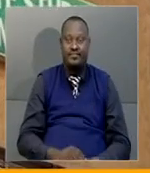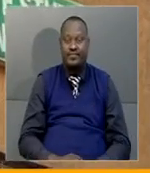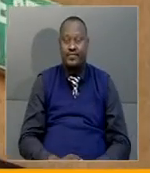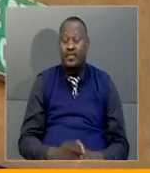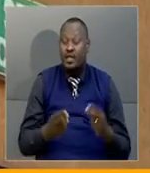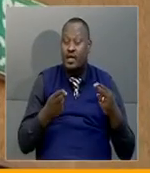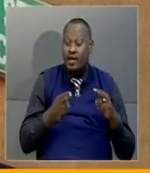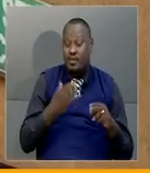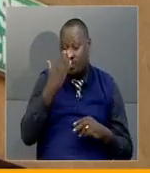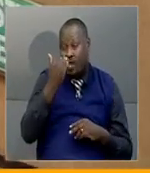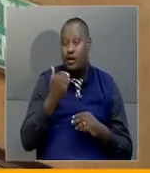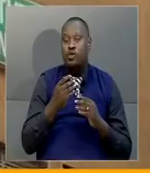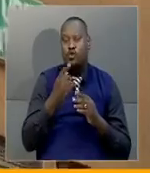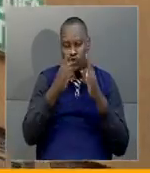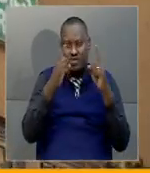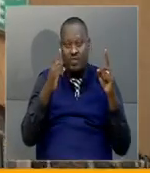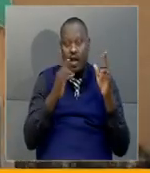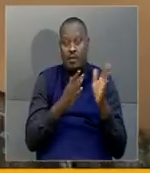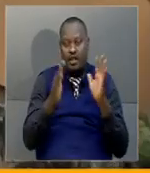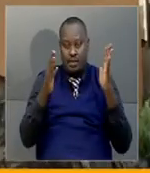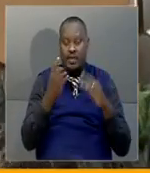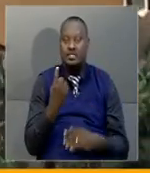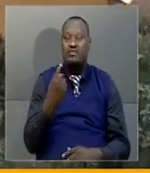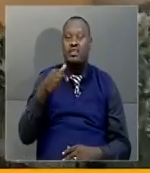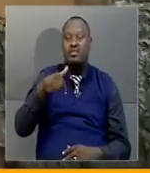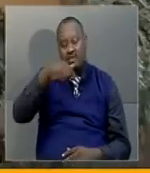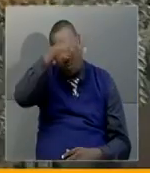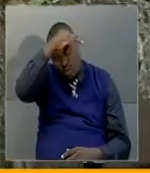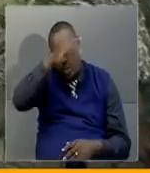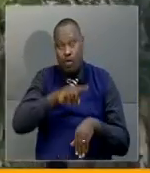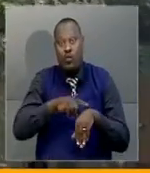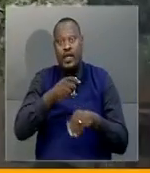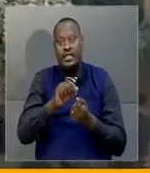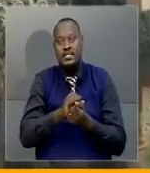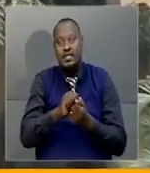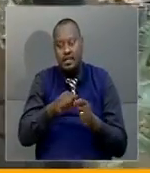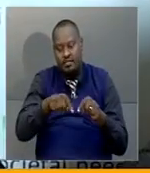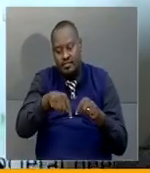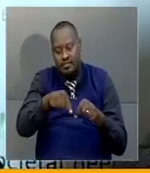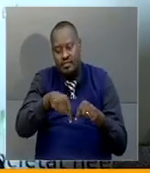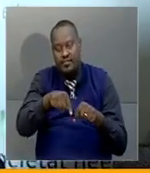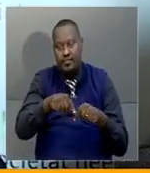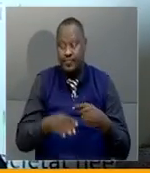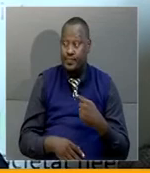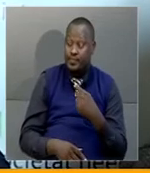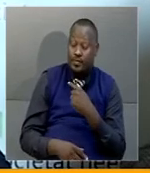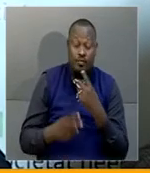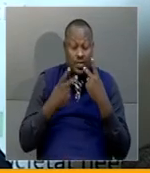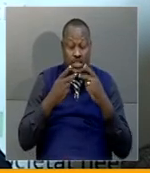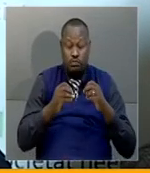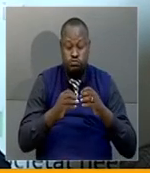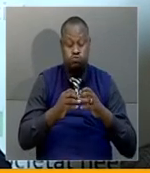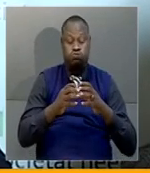comes just days before the university's 17th graduation ceremony, slated for Saturday this week. This number has risen